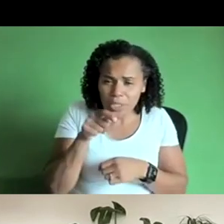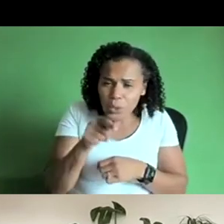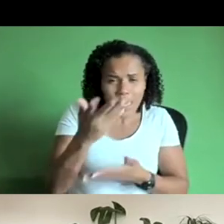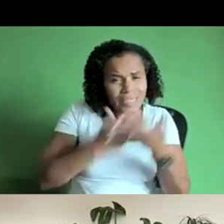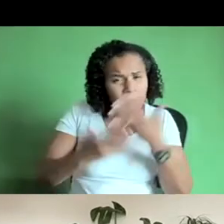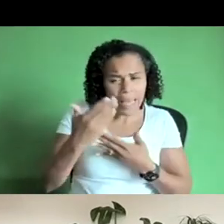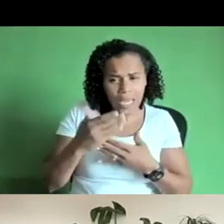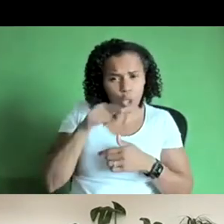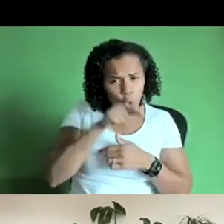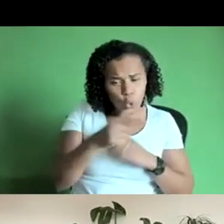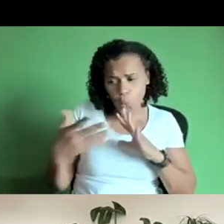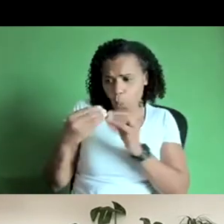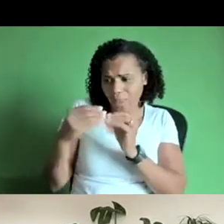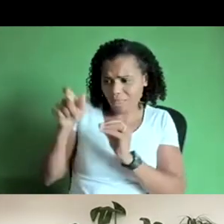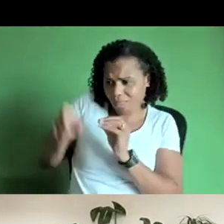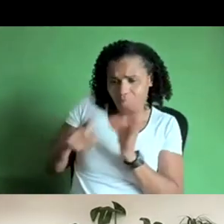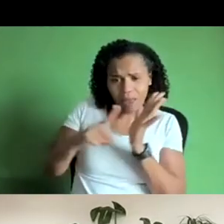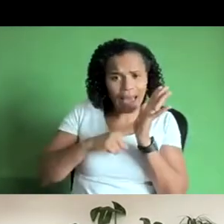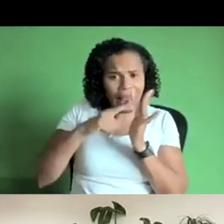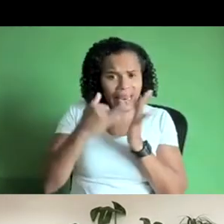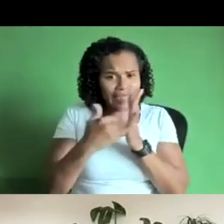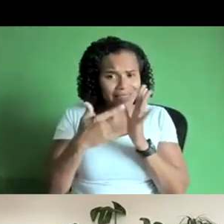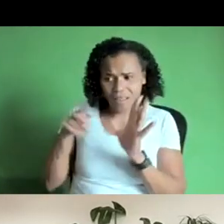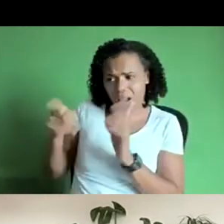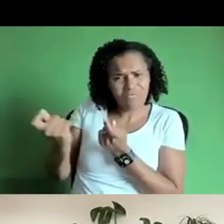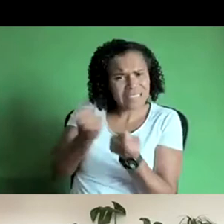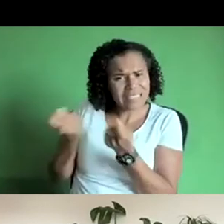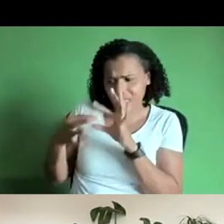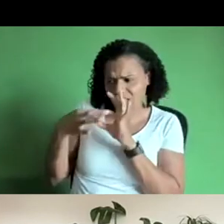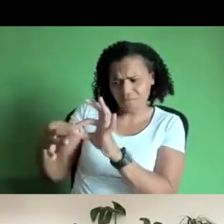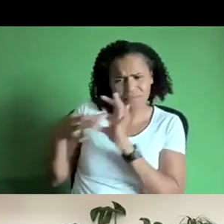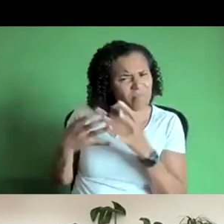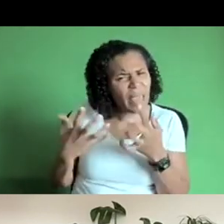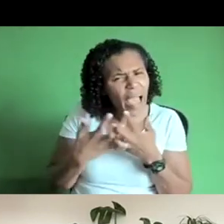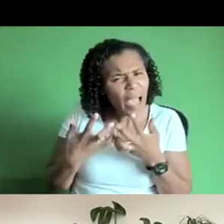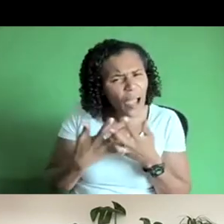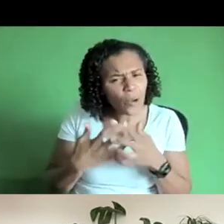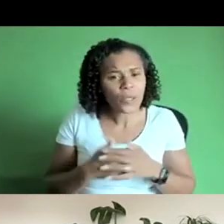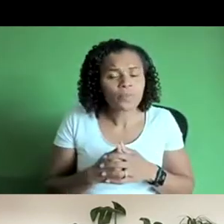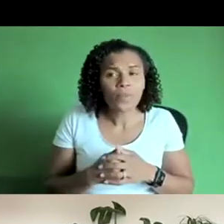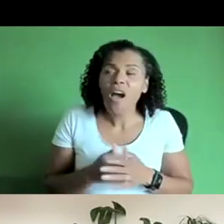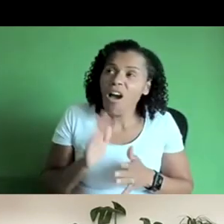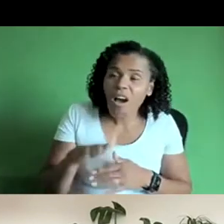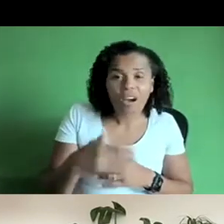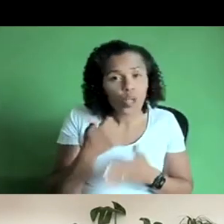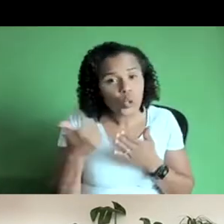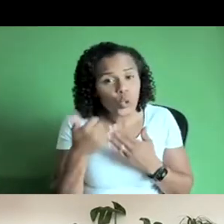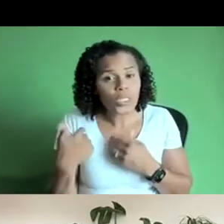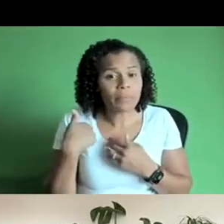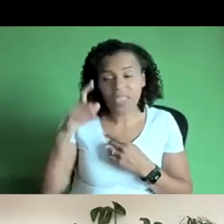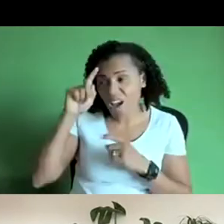how how do you and lisa work together um i tend to like bounce ideas from her and and she